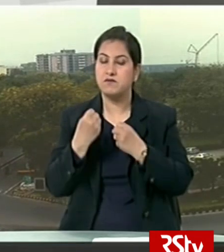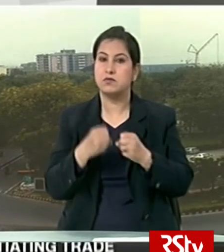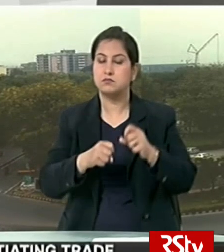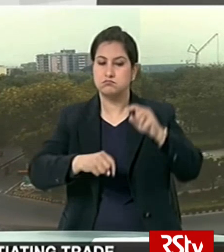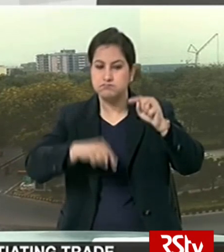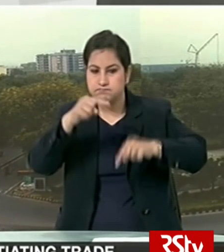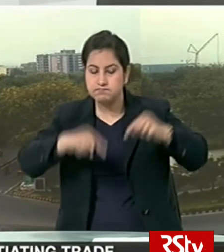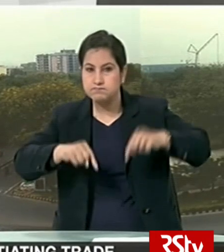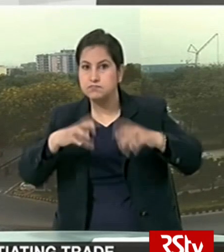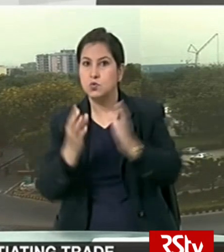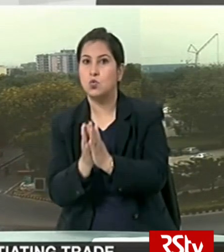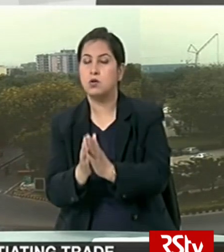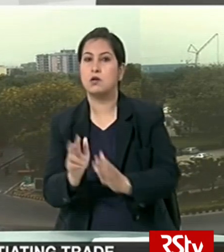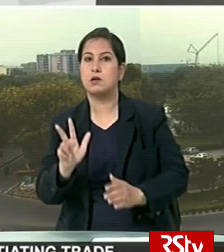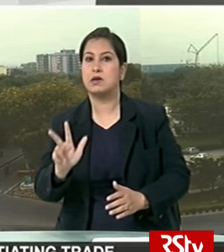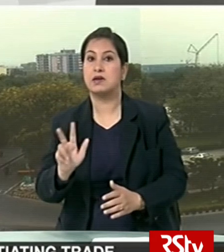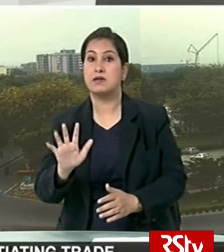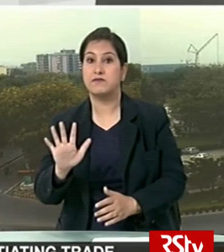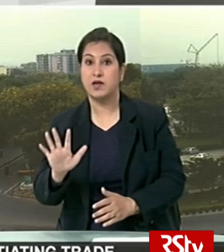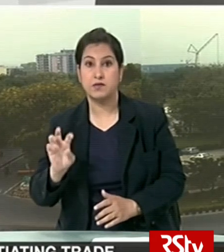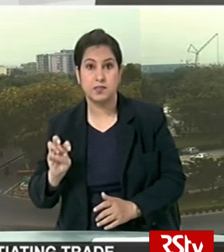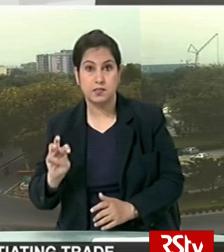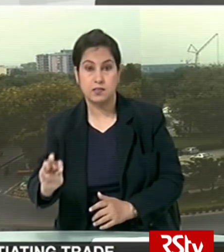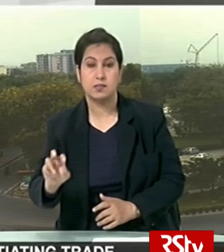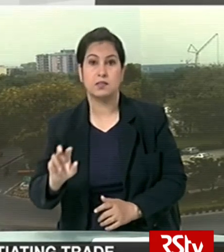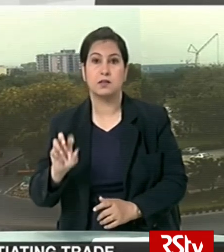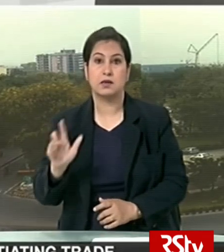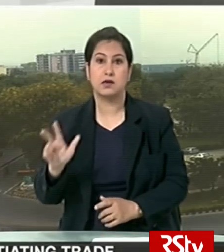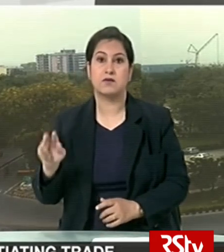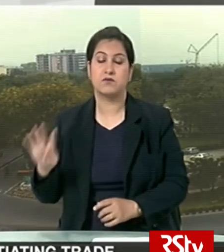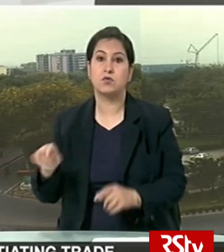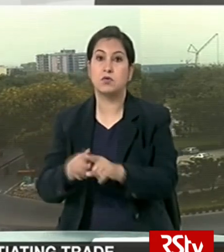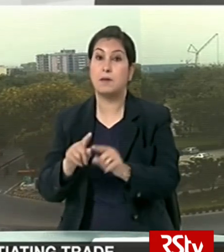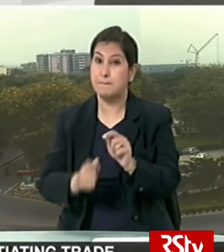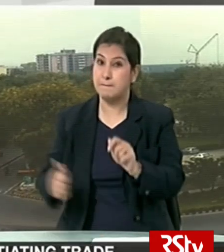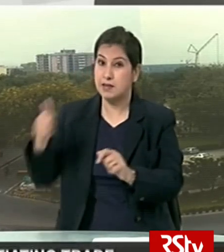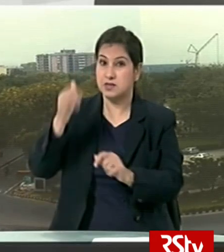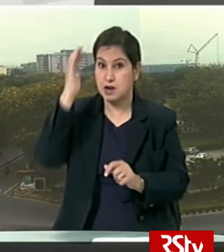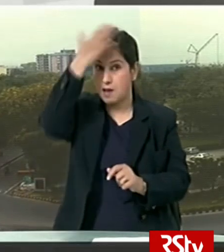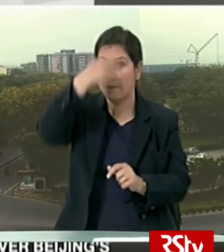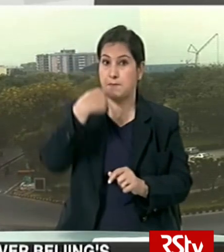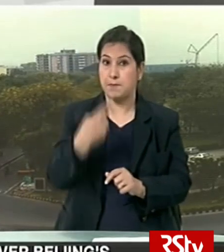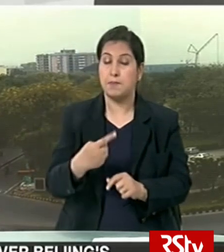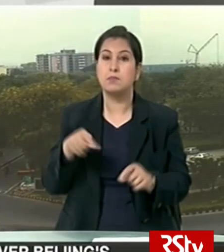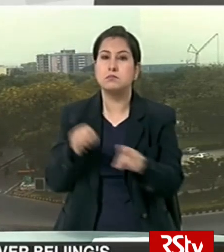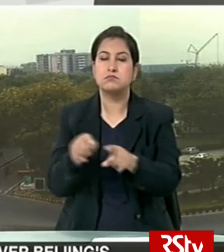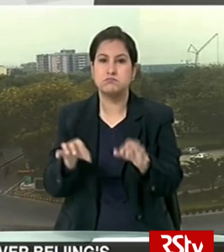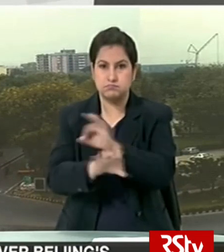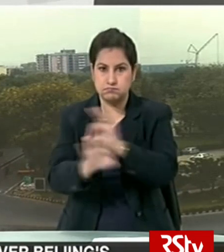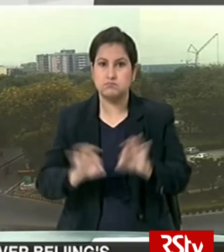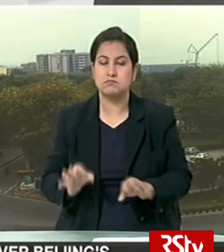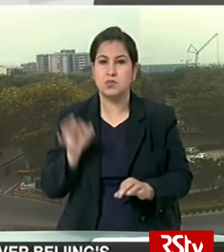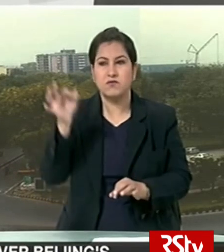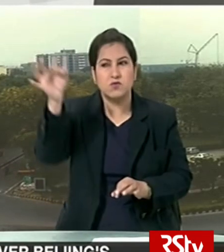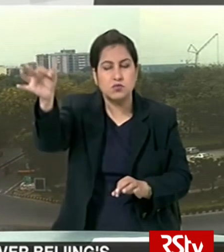toll to 85,884 President Trump has said that he intends to prepare the country for